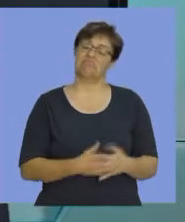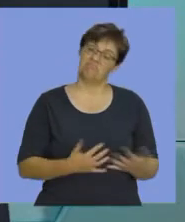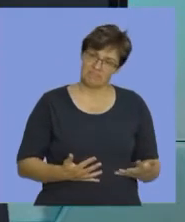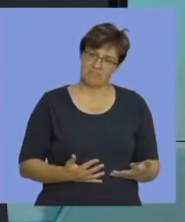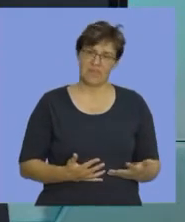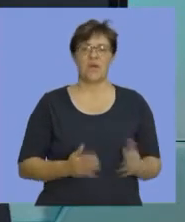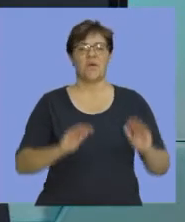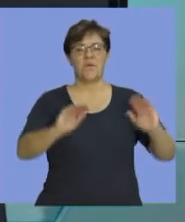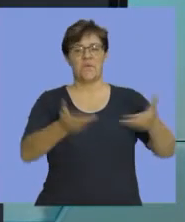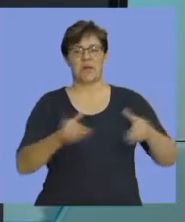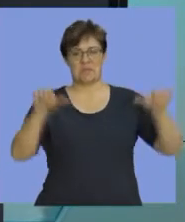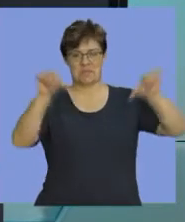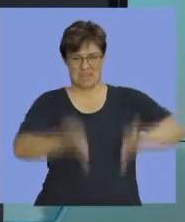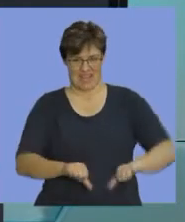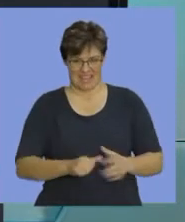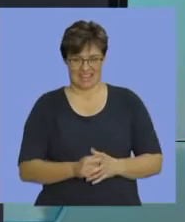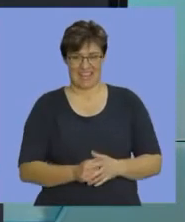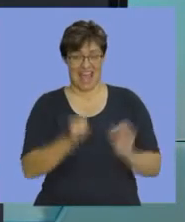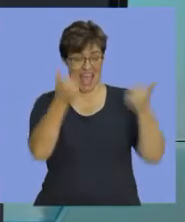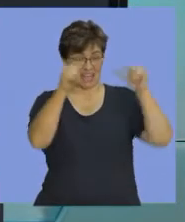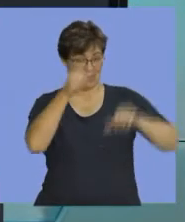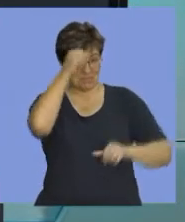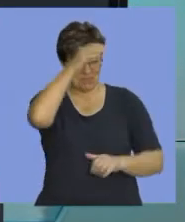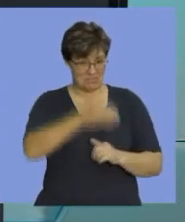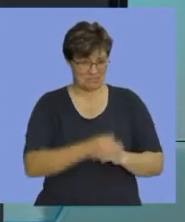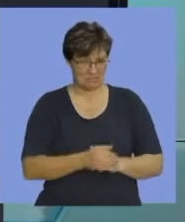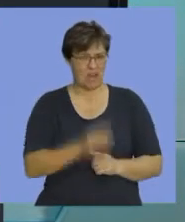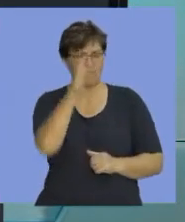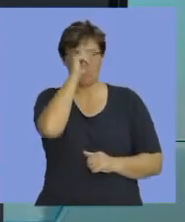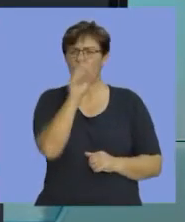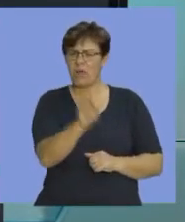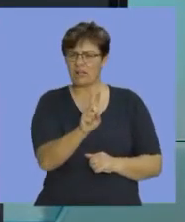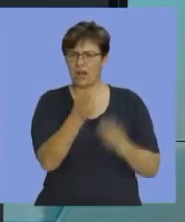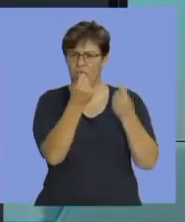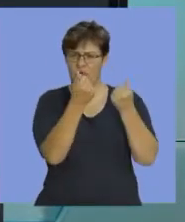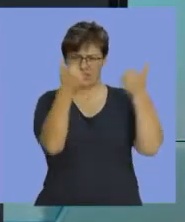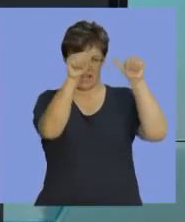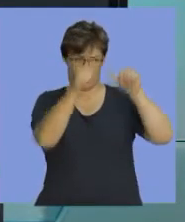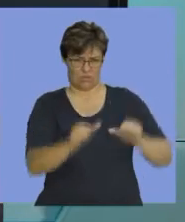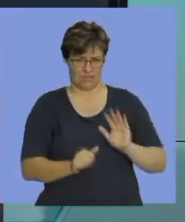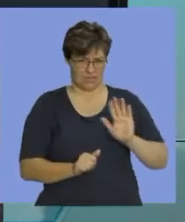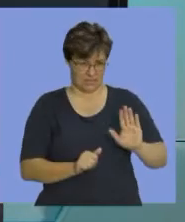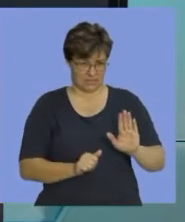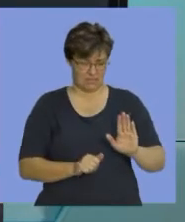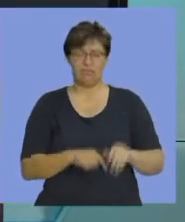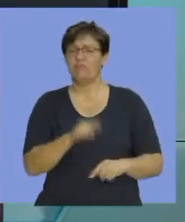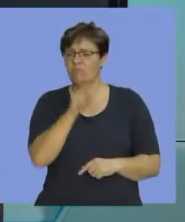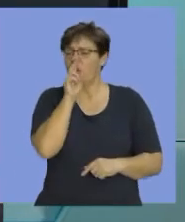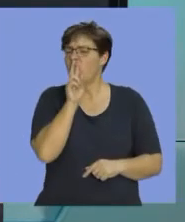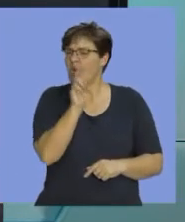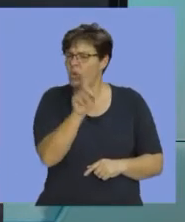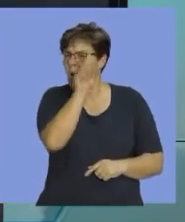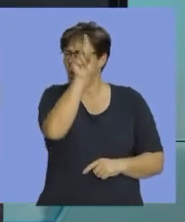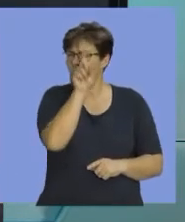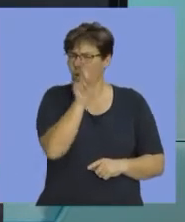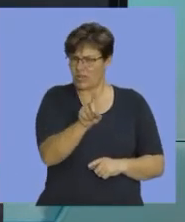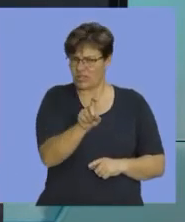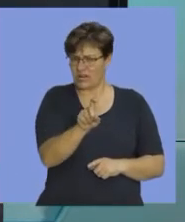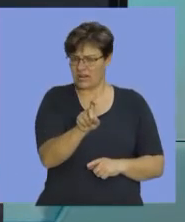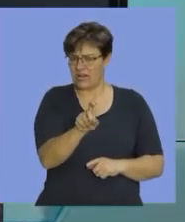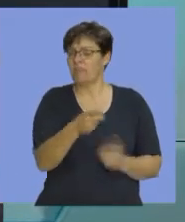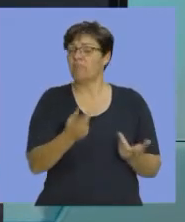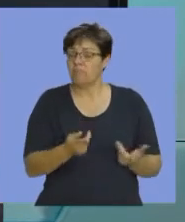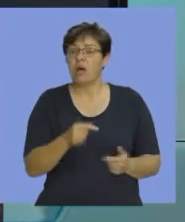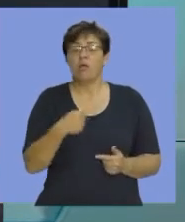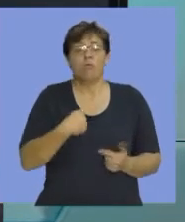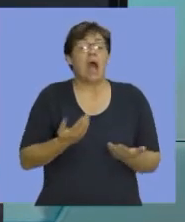Welcome back, accounting boffins. Right. Remember, we're busy with cost accounting. We're looking at a particular question now, where